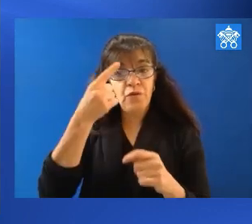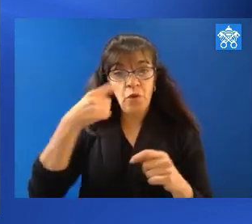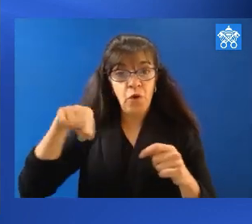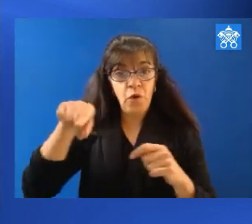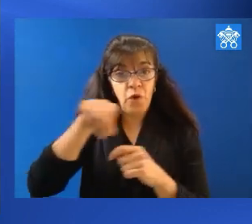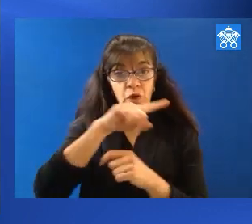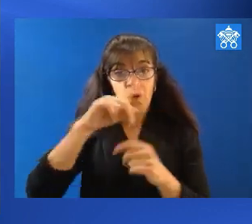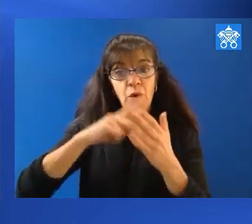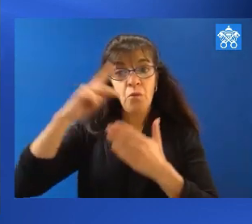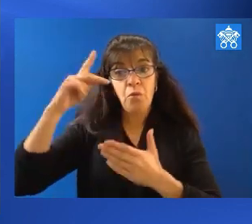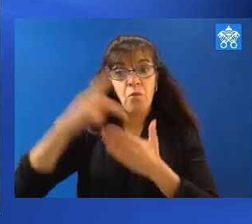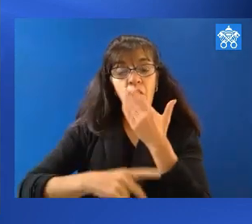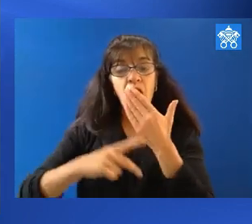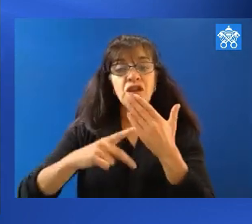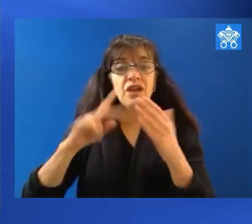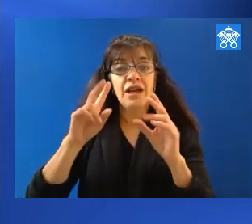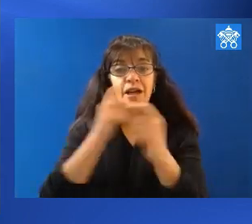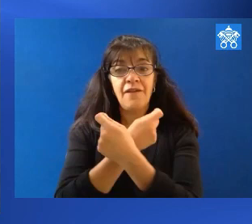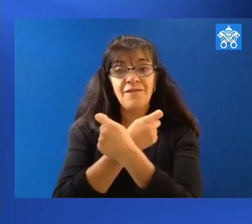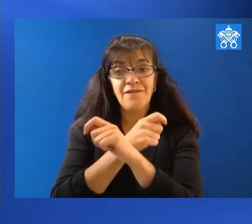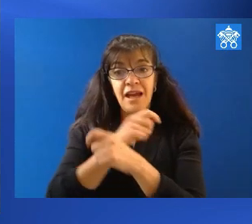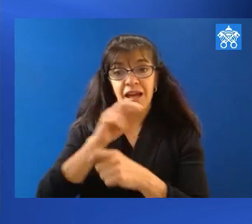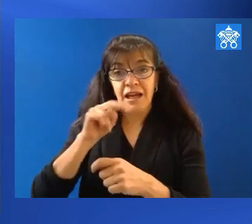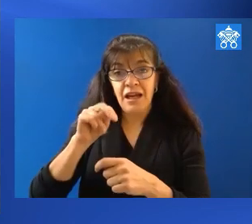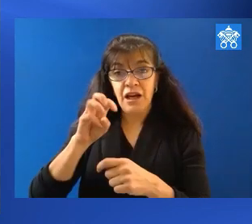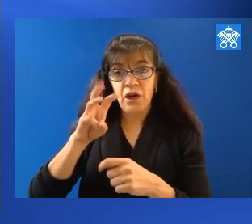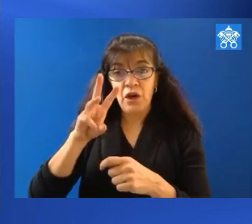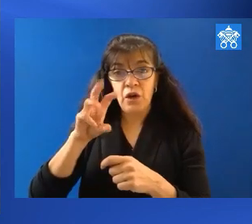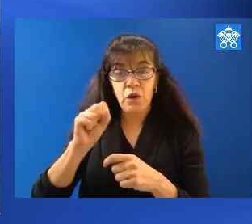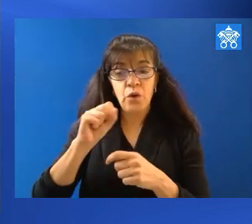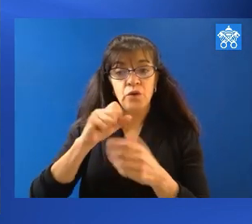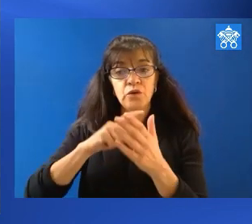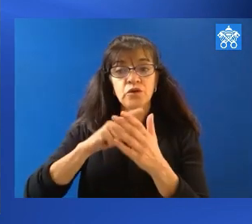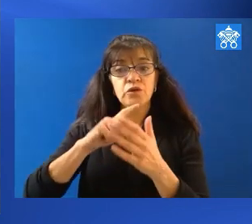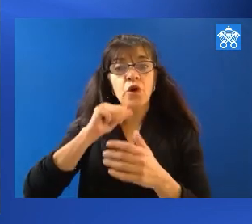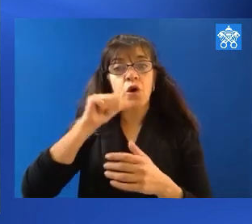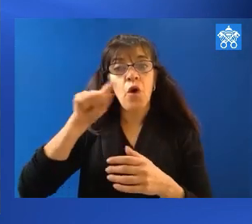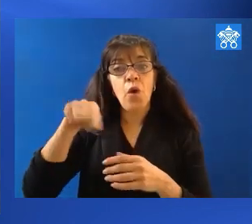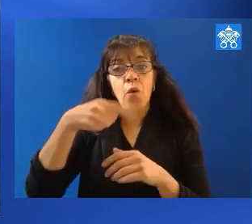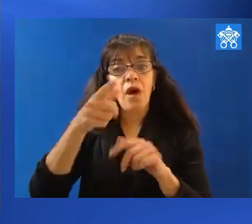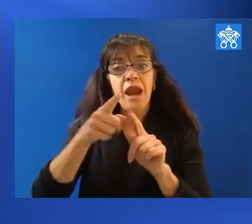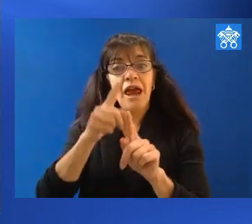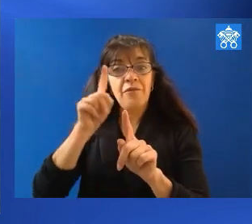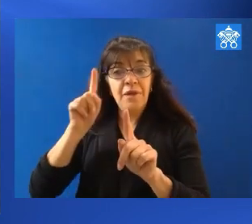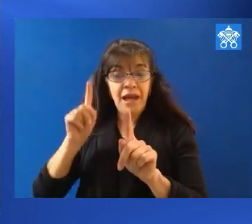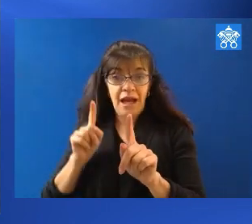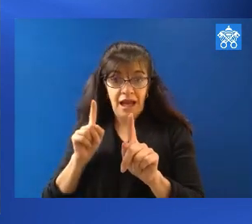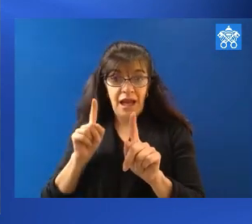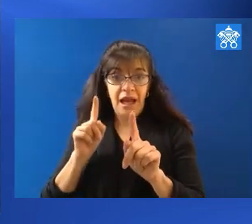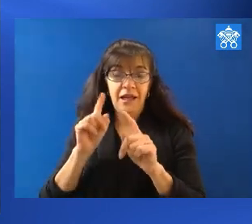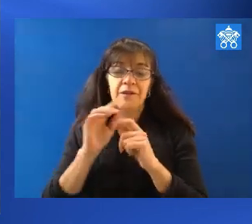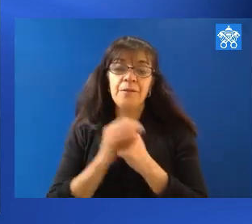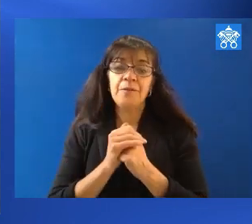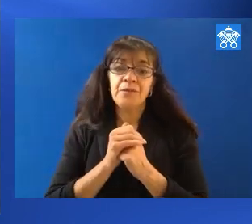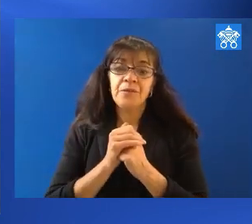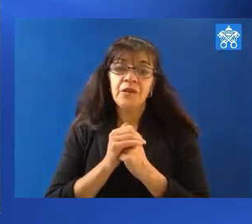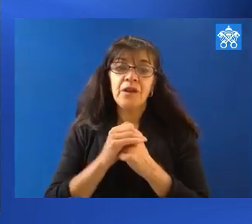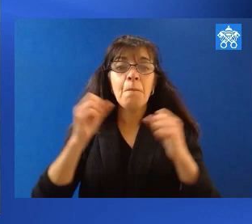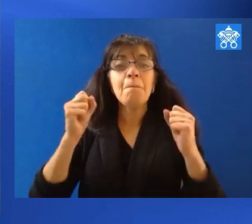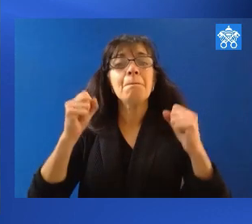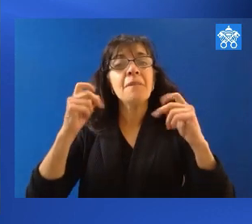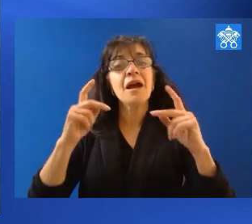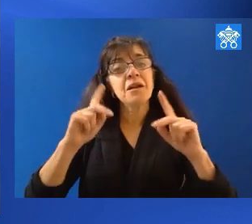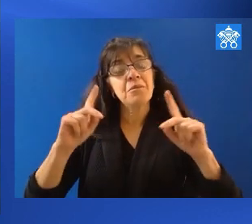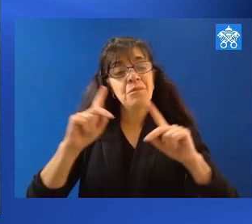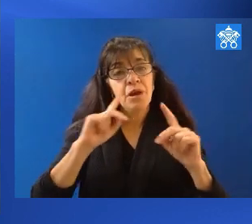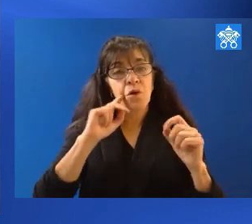you are tuned in to shortwave radio or your diocesan radio station. Welcome all. Allow me, however, to acknowledge